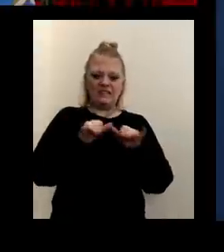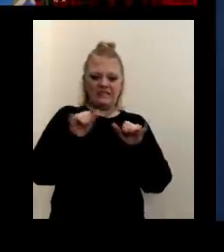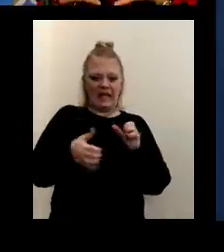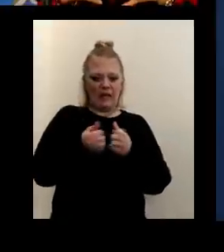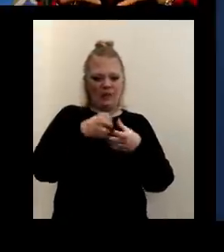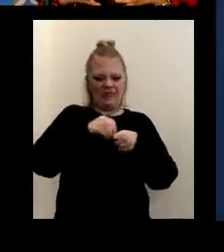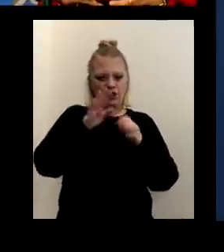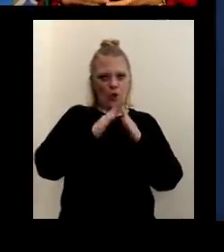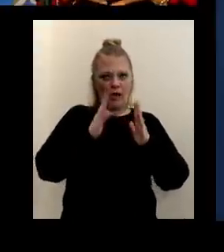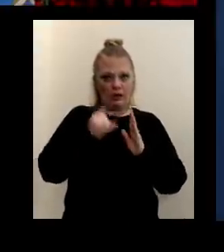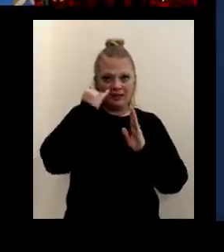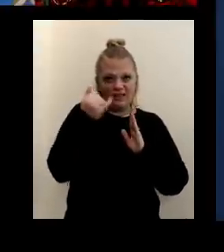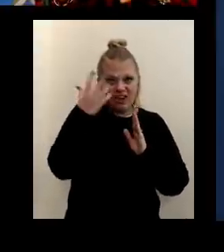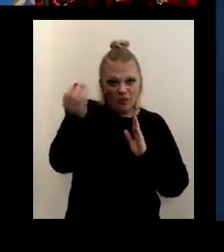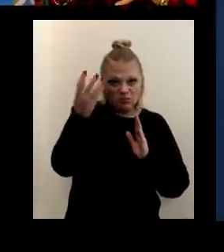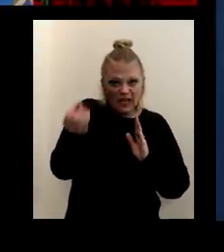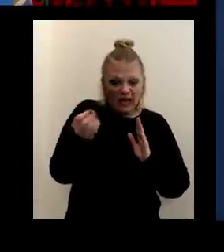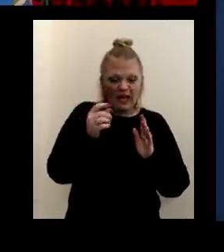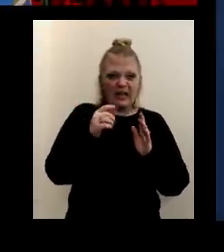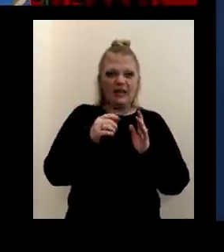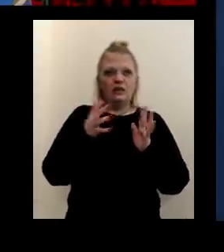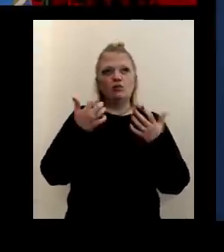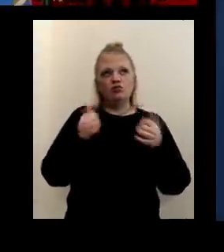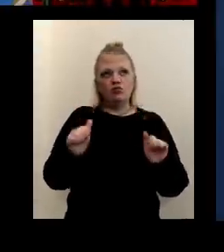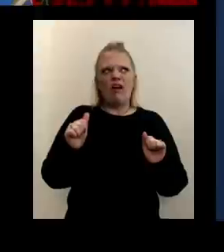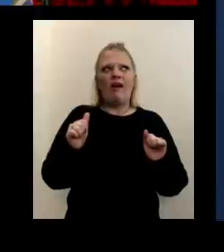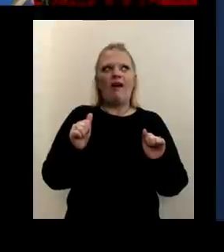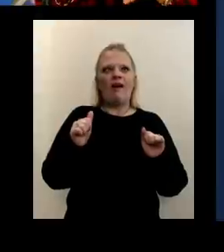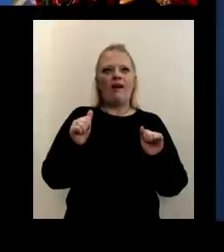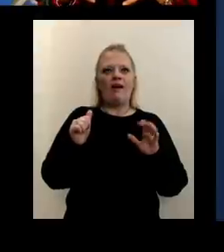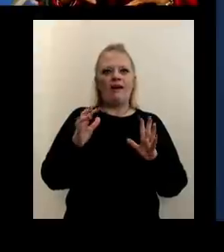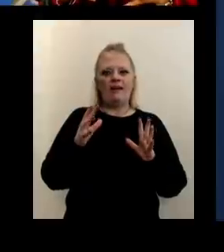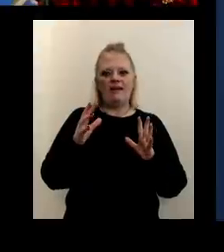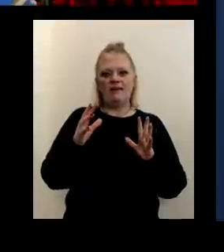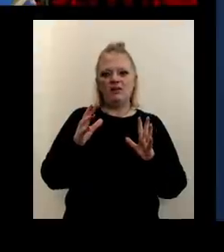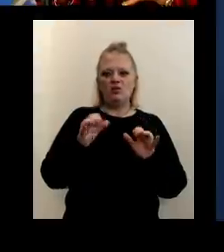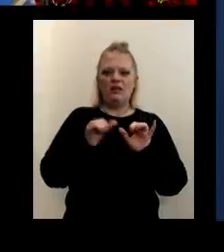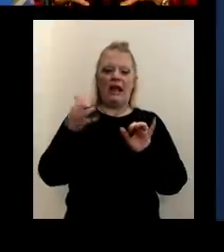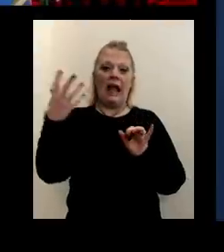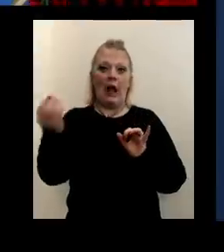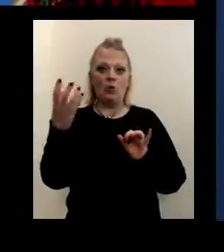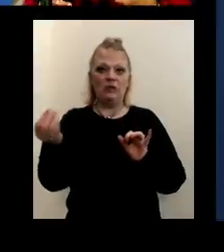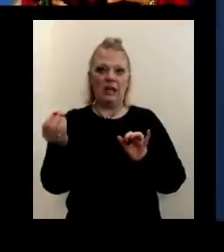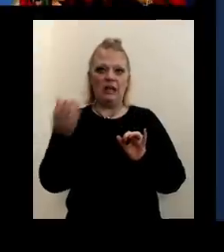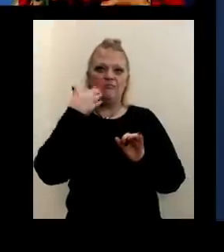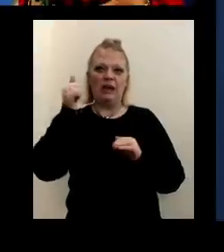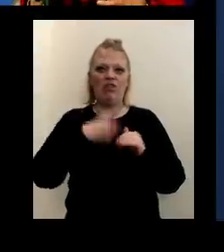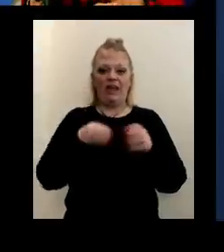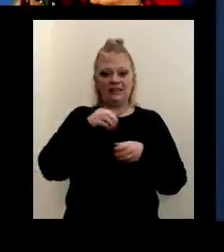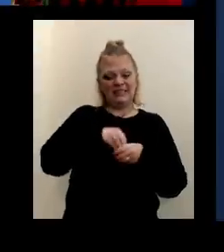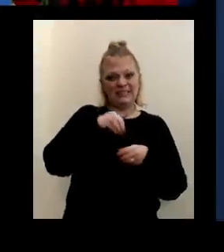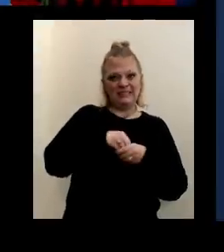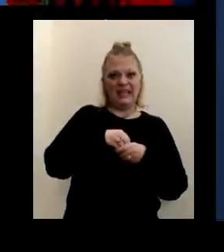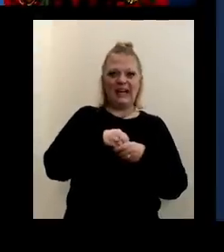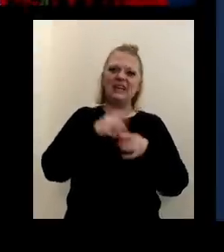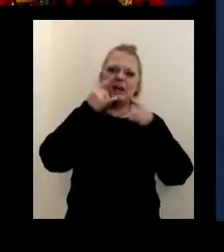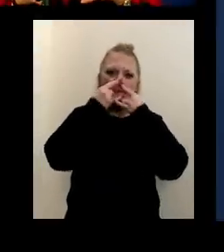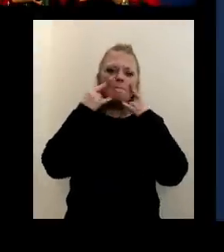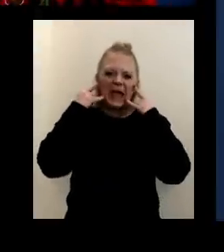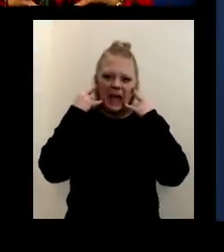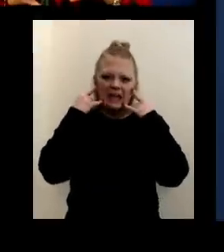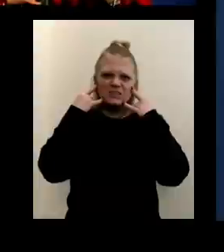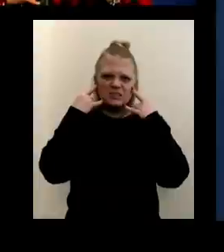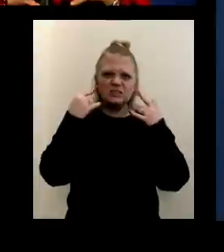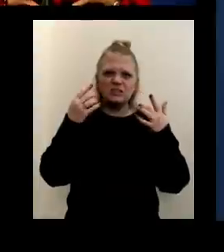And if we do go out, know, try to keep it outside. It's safer than inside. And whatever you do, please wear a mask. And remember,